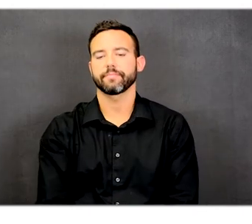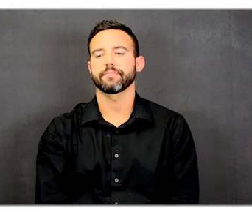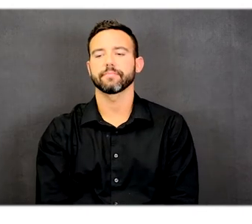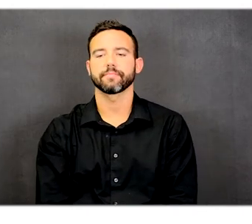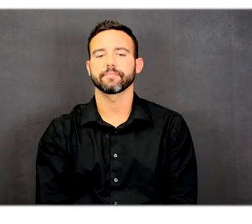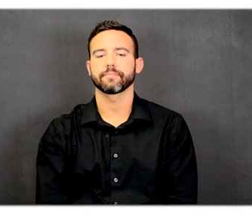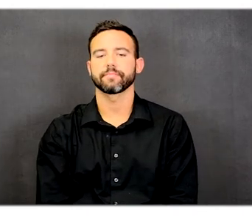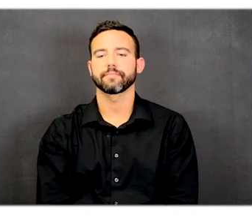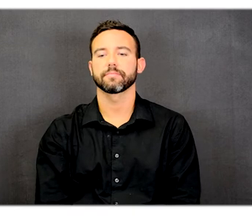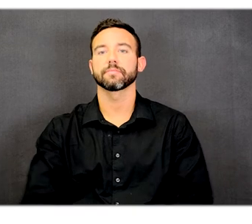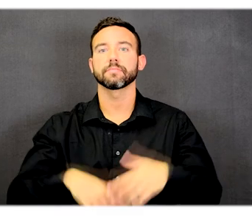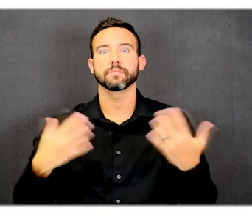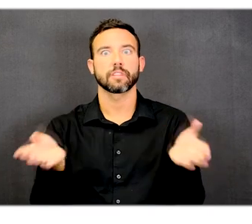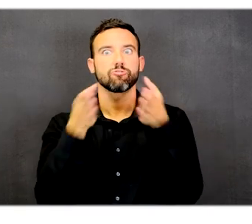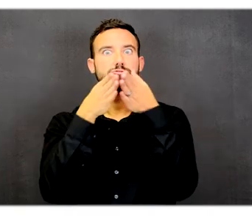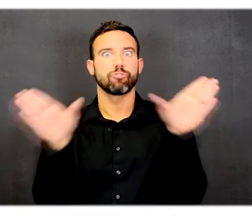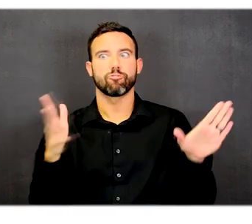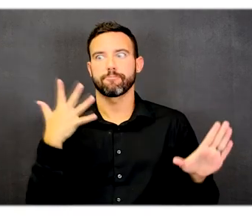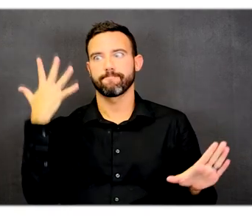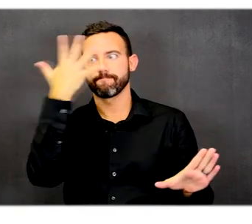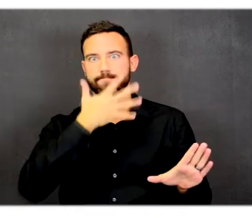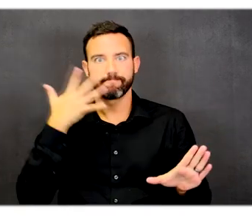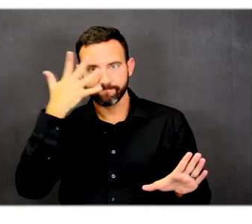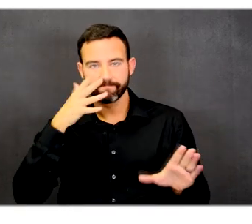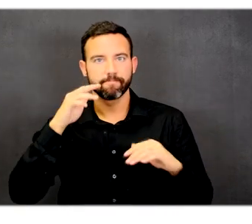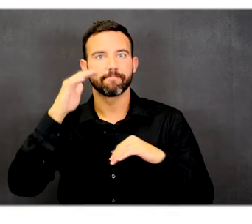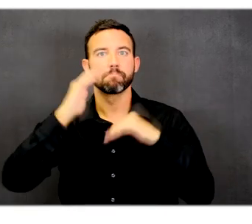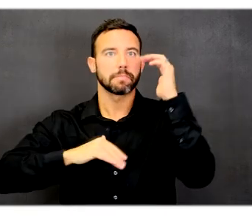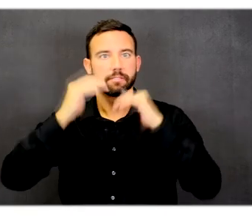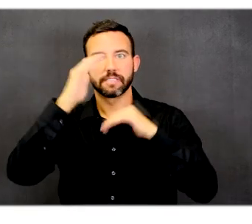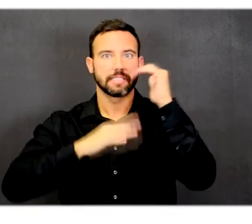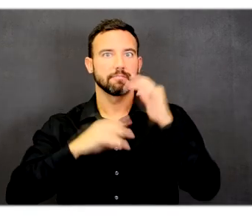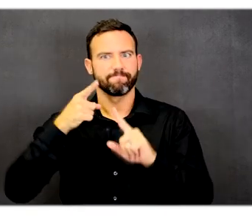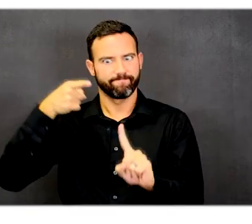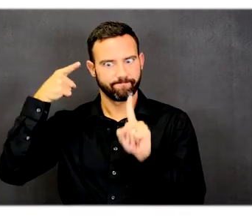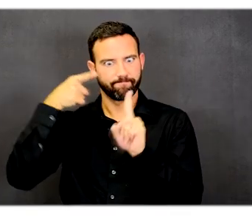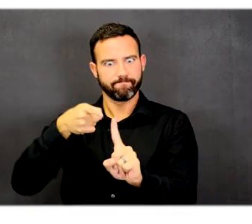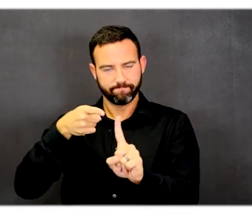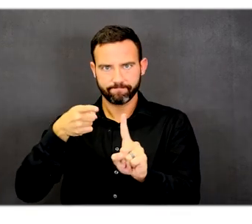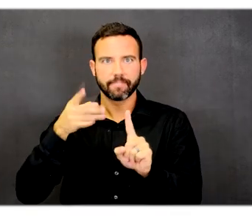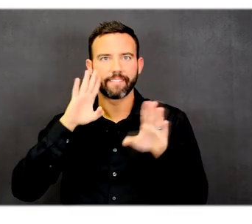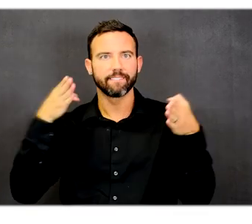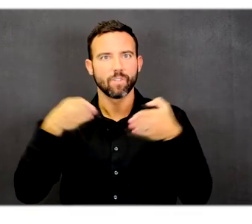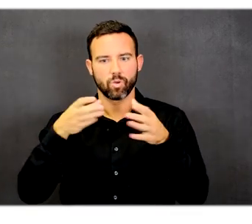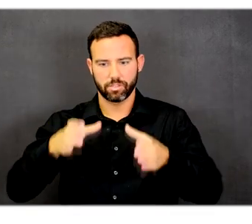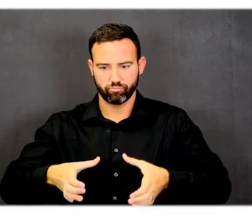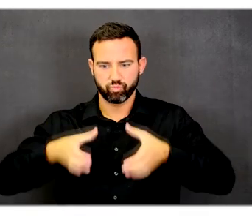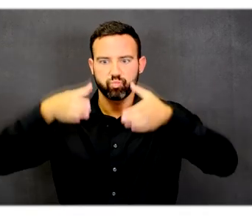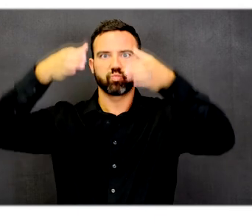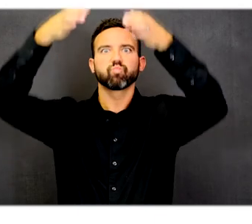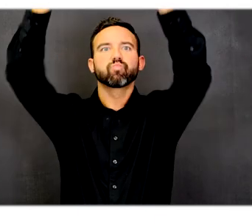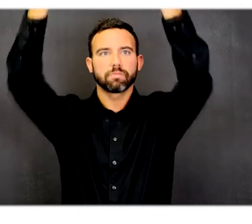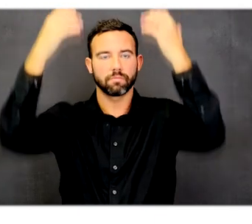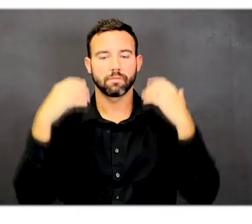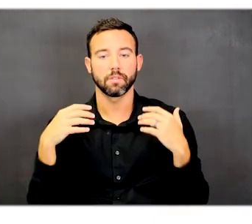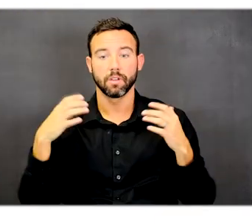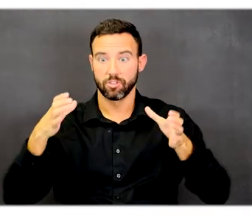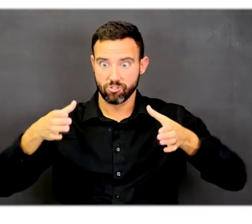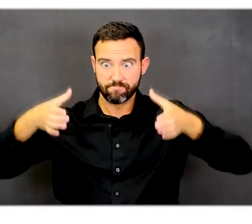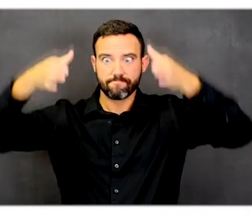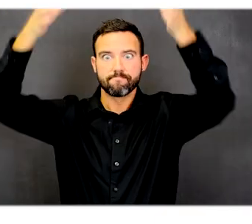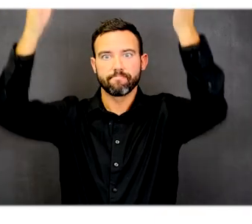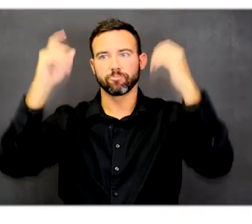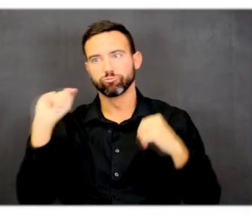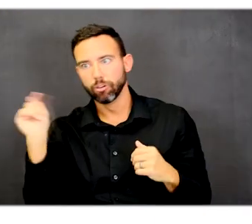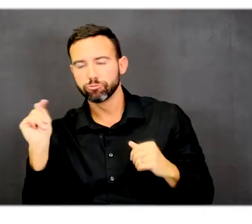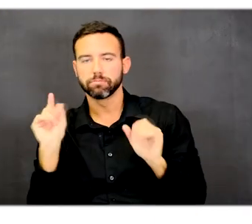The overall circulation resides around the dense central core. The central core has restrooms, meeting